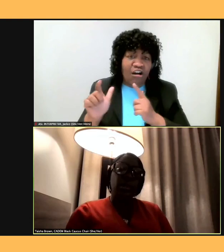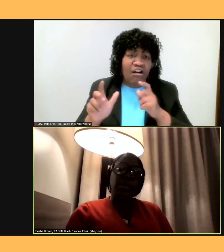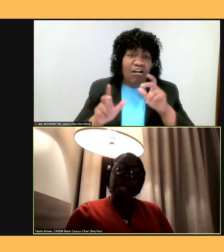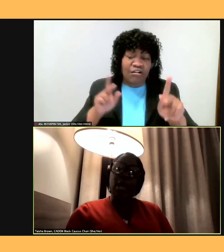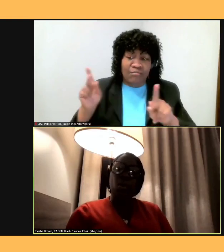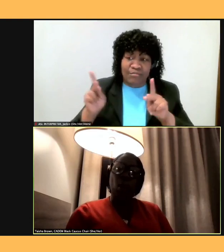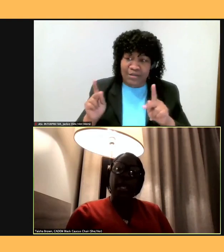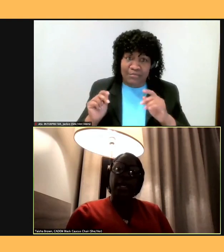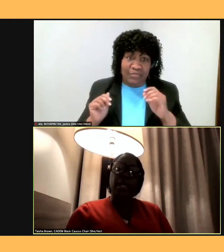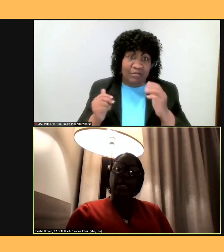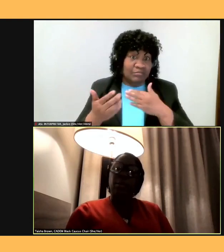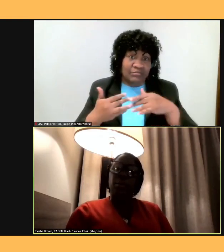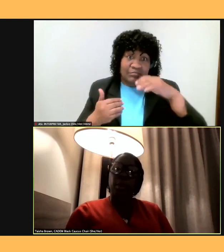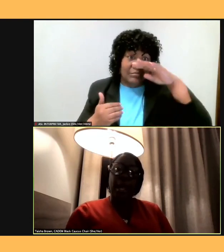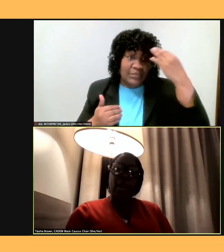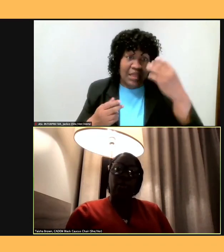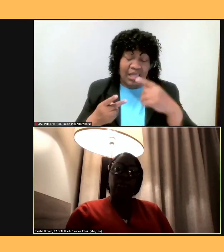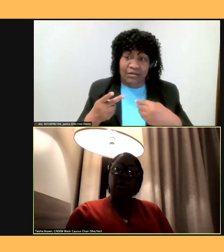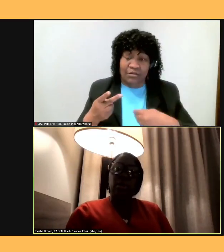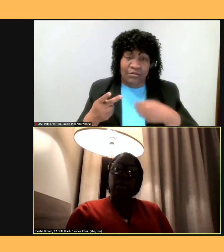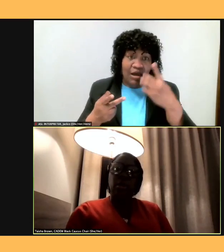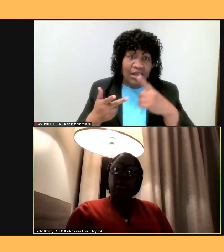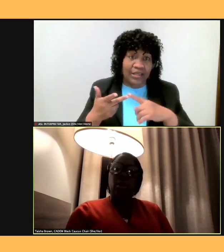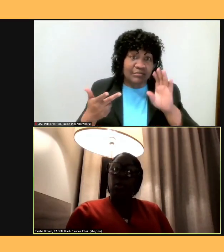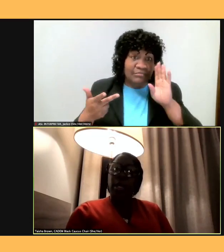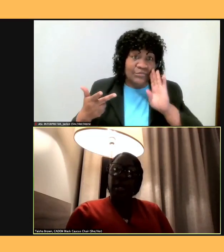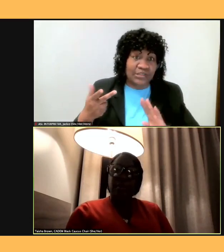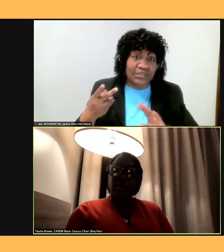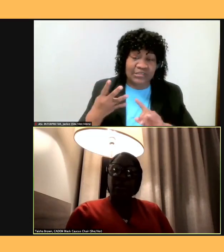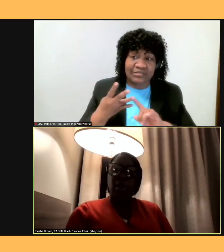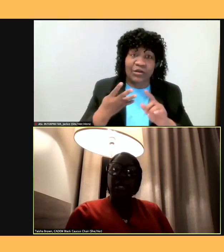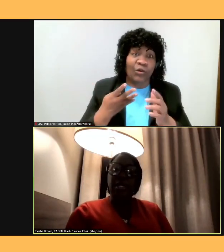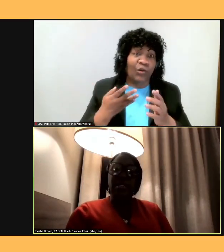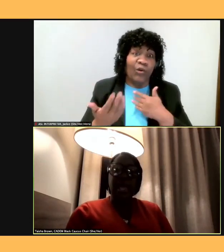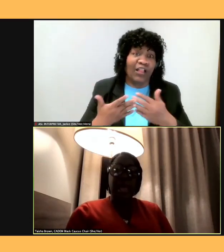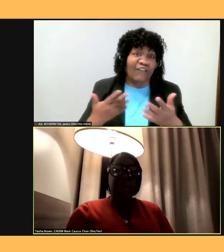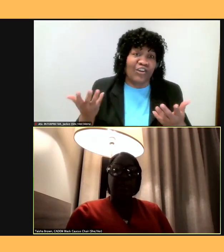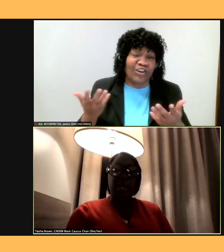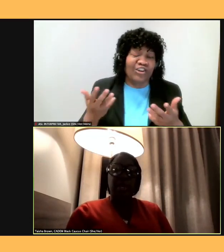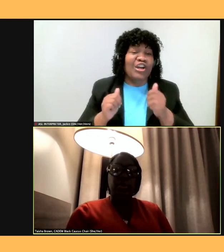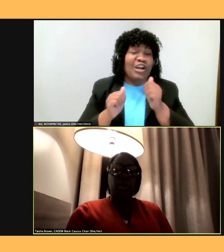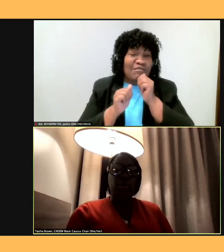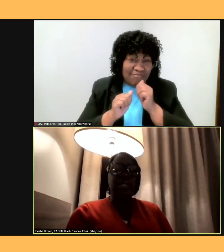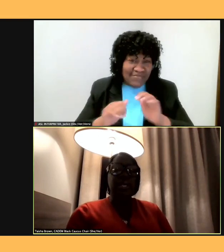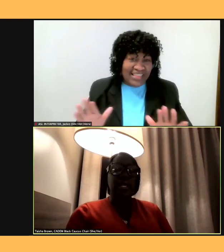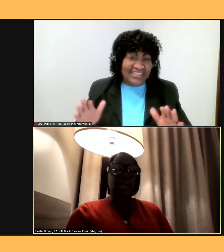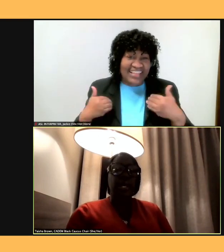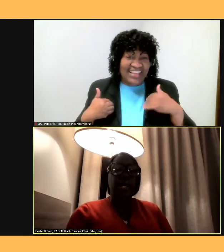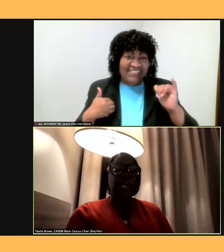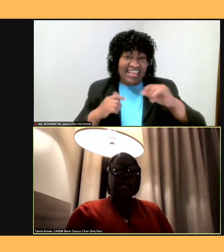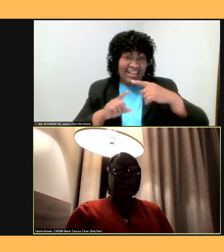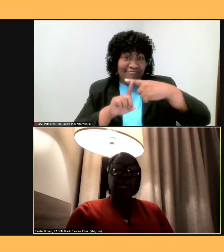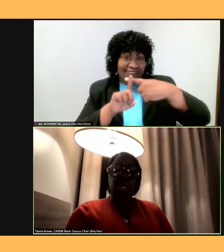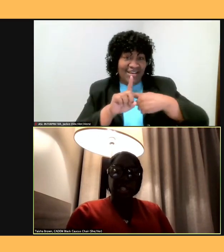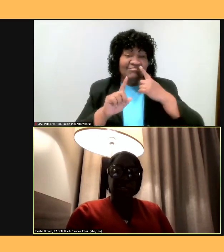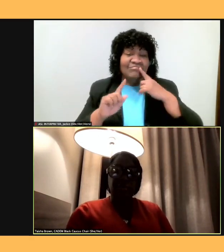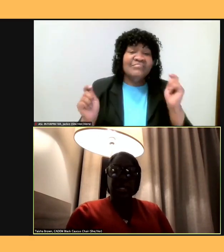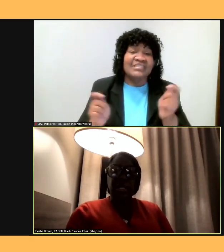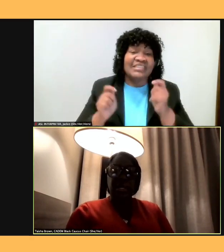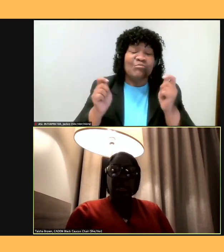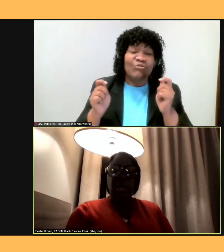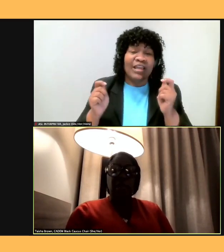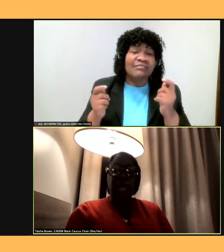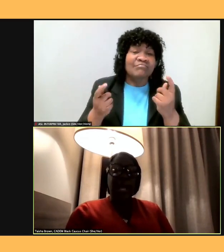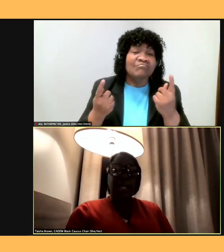white, brown, or whatever, are blessed to have a month where we celebrate the achievement of Black